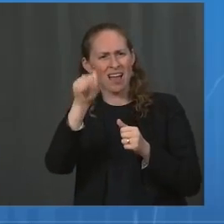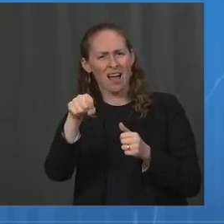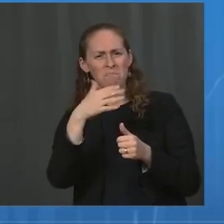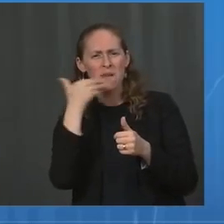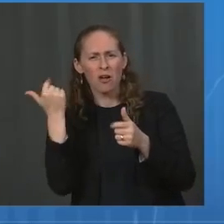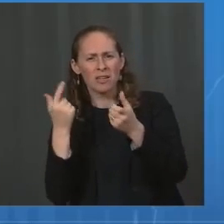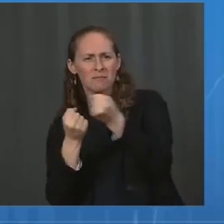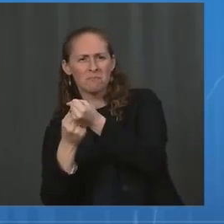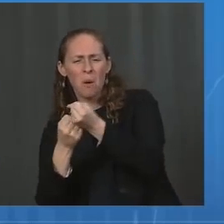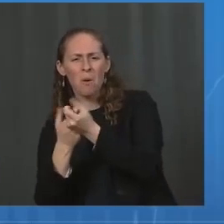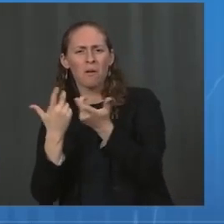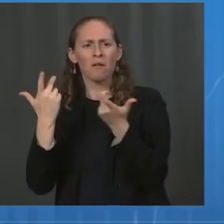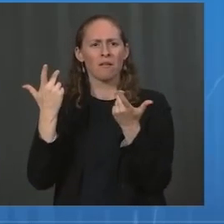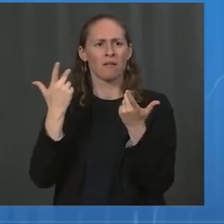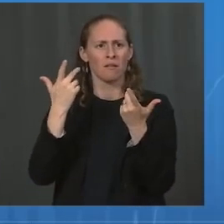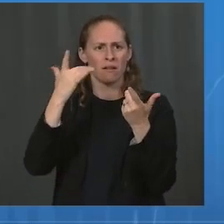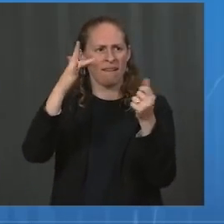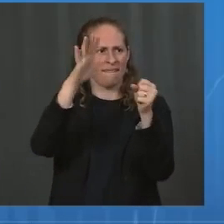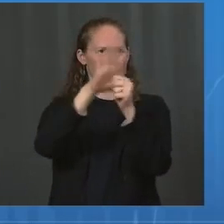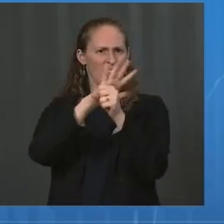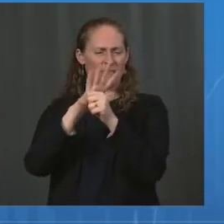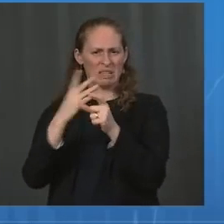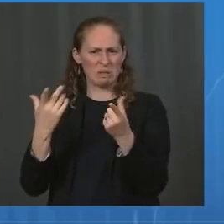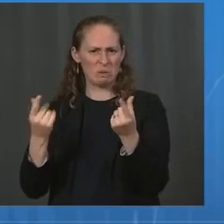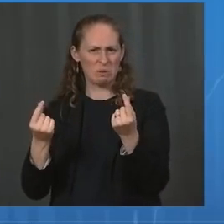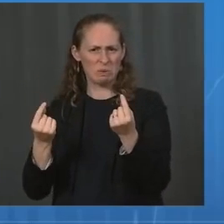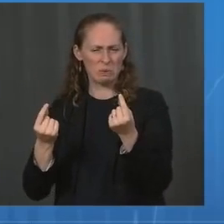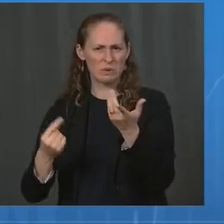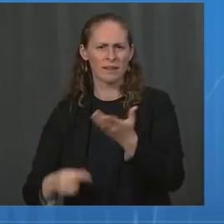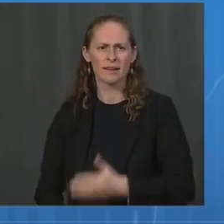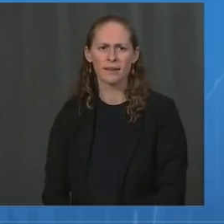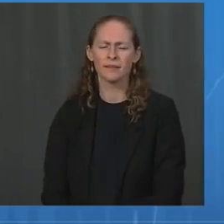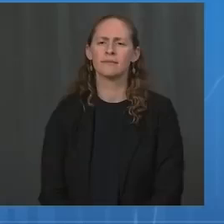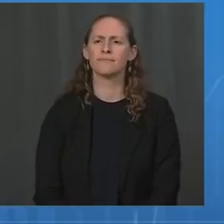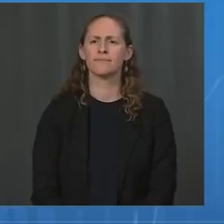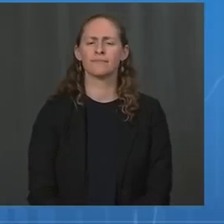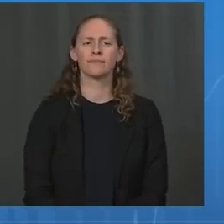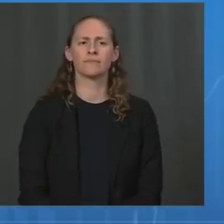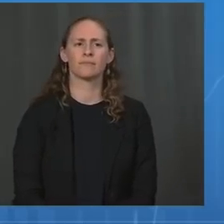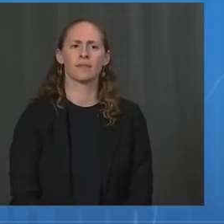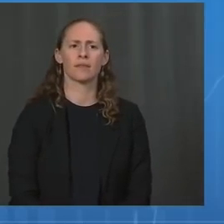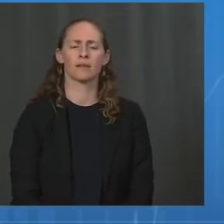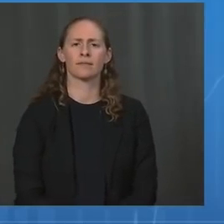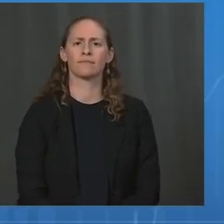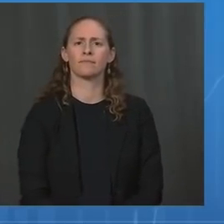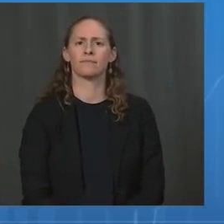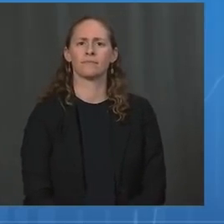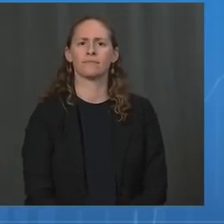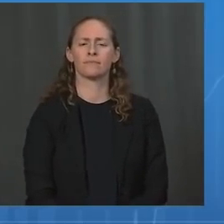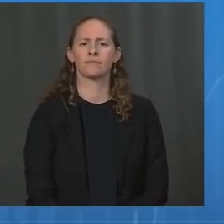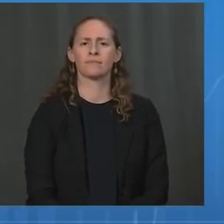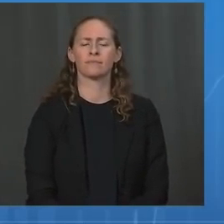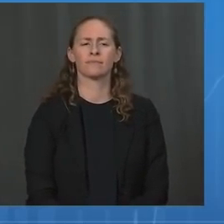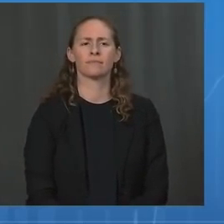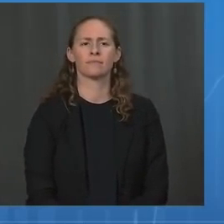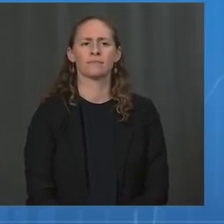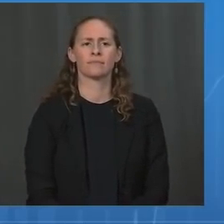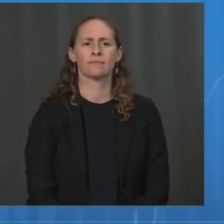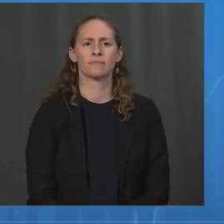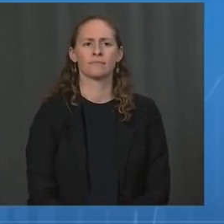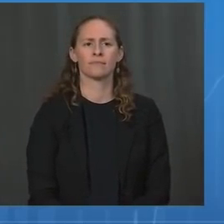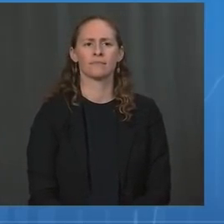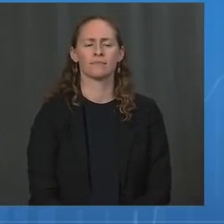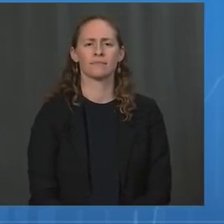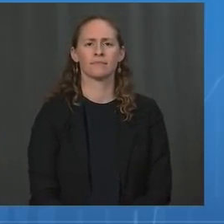to address it? Dr. Walensky. Dr. Sure. Absolutely. Thank you, Yamiche. First of all, we have, as I mentioned in my